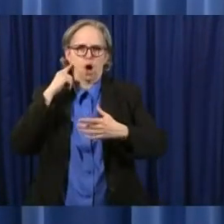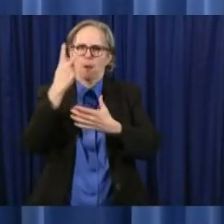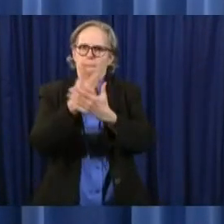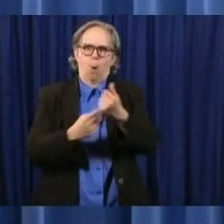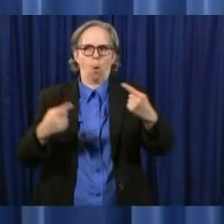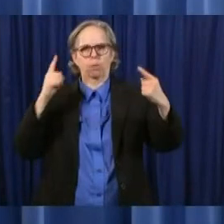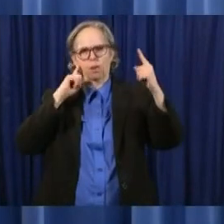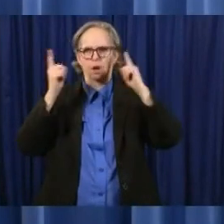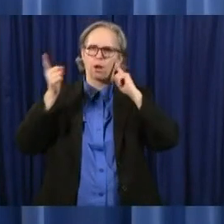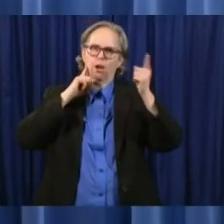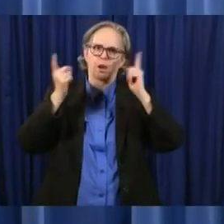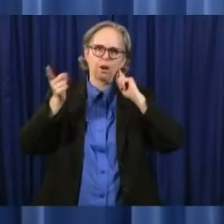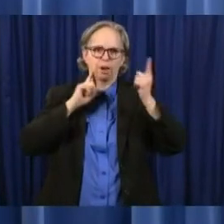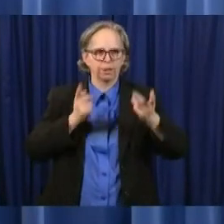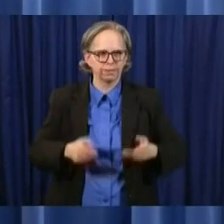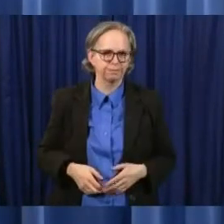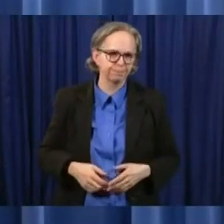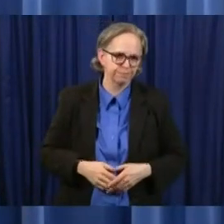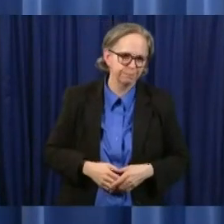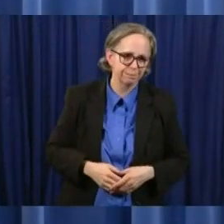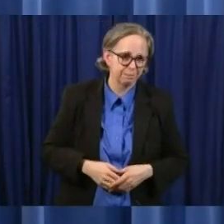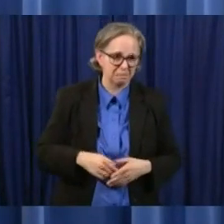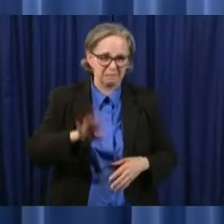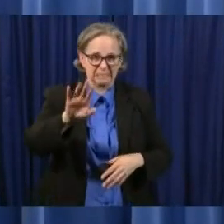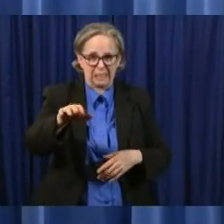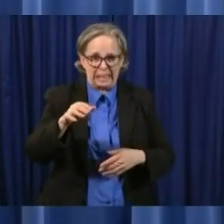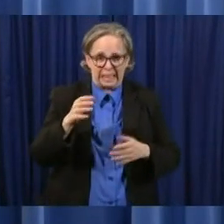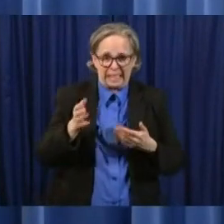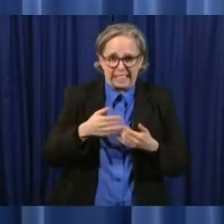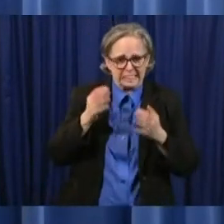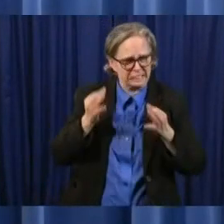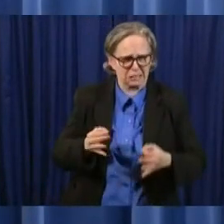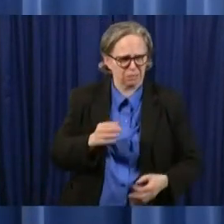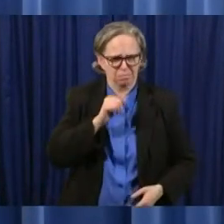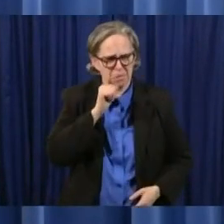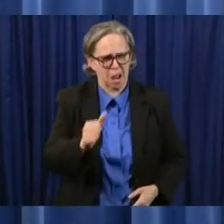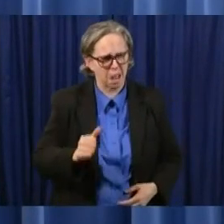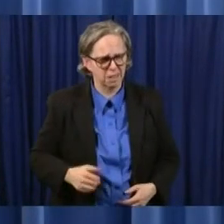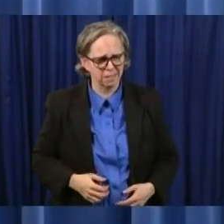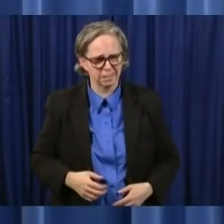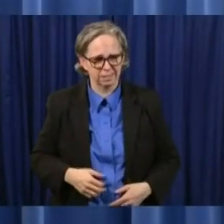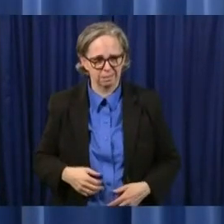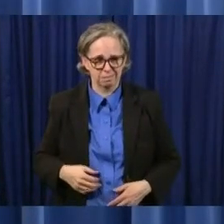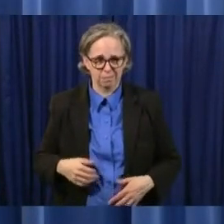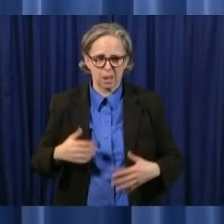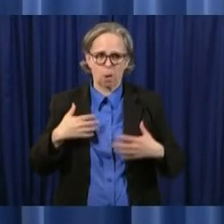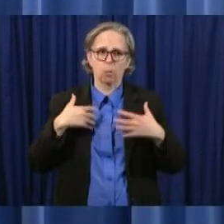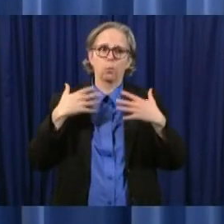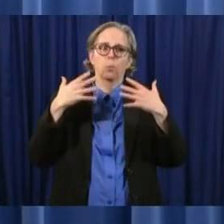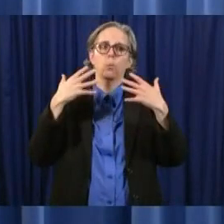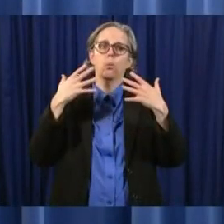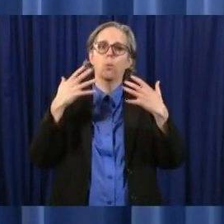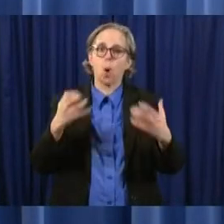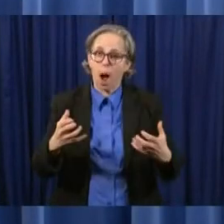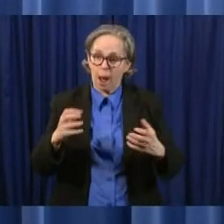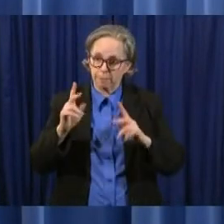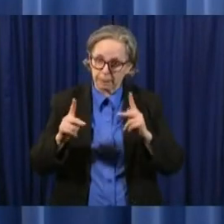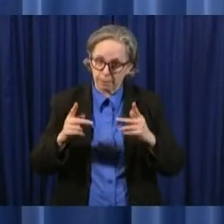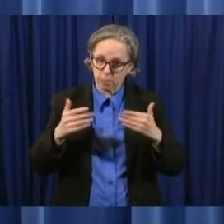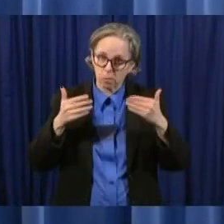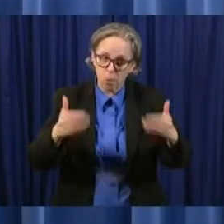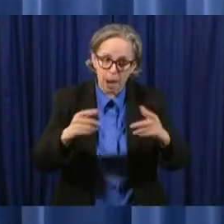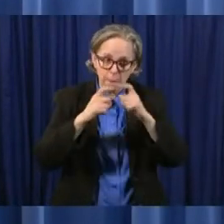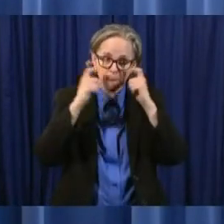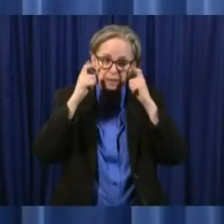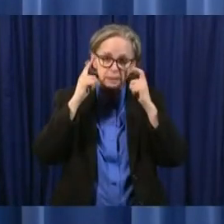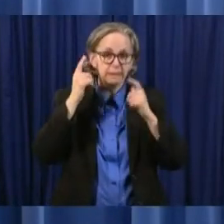not an easy uh decision we want people to wear that can unless there's a reason they can't we want them to wear the